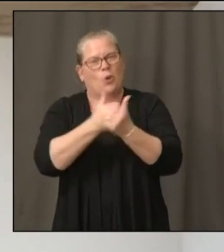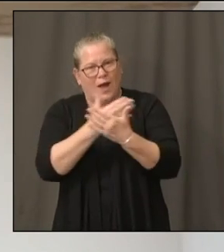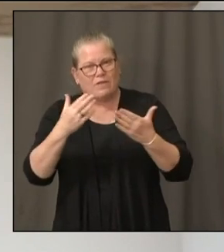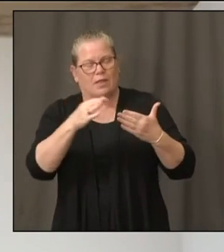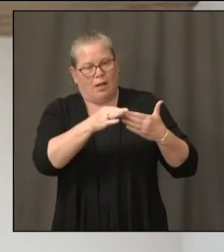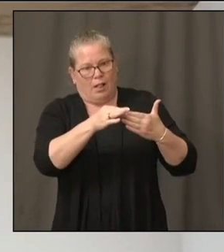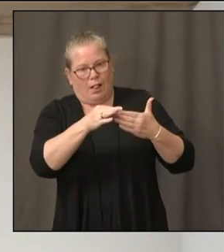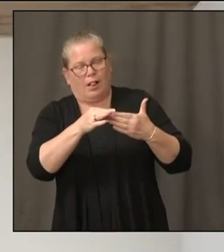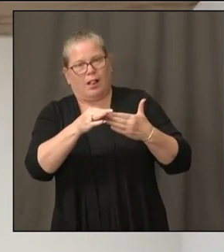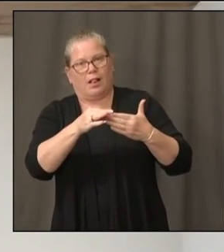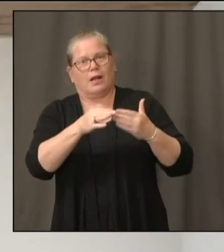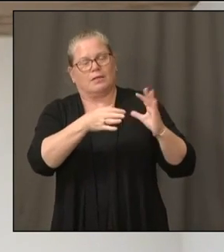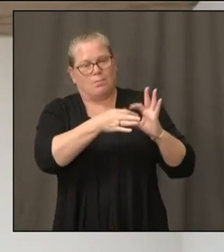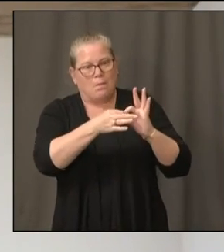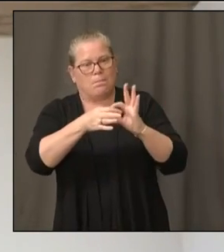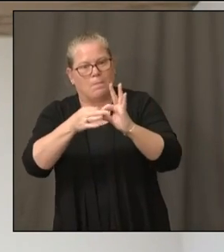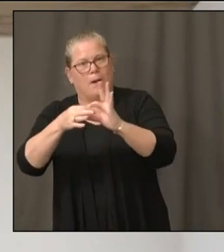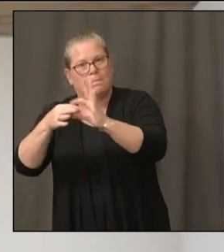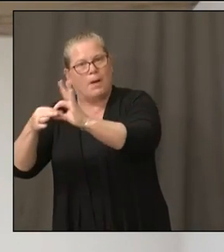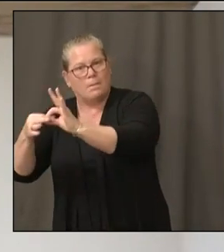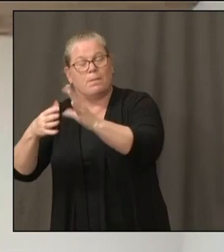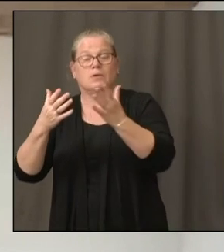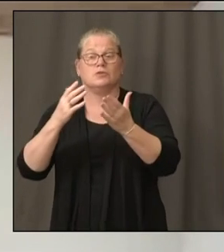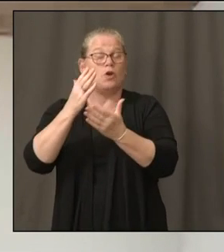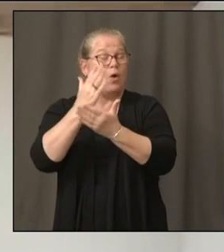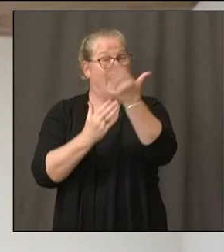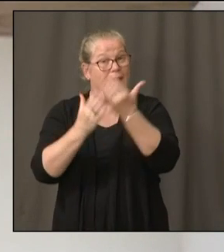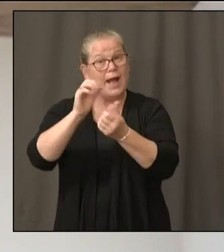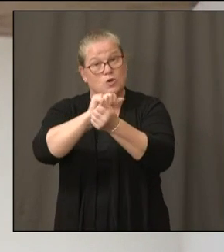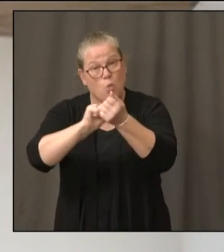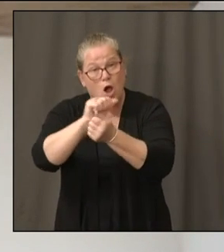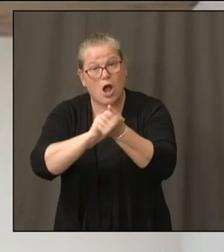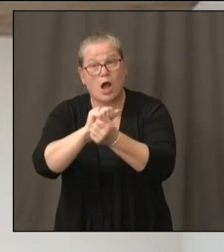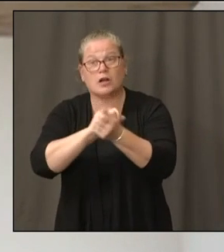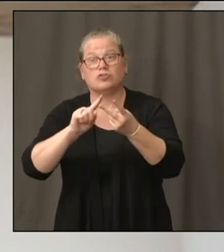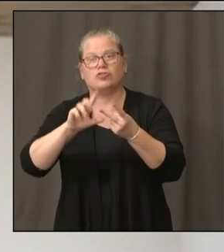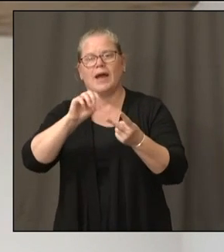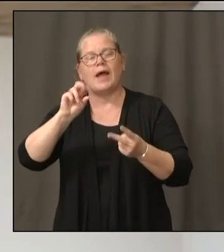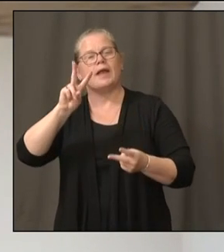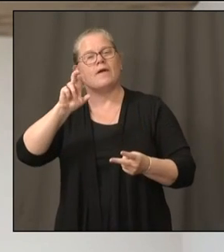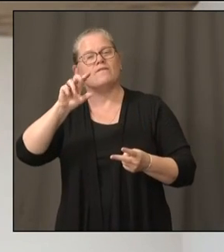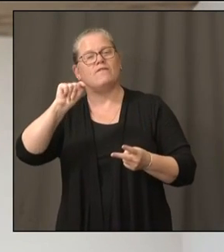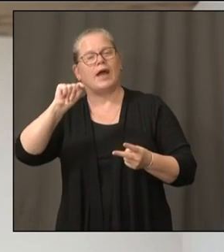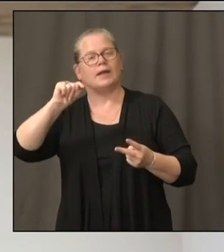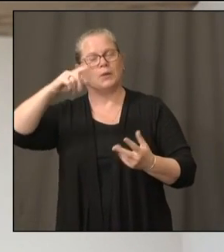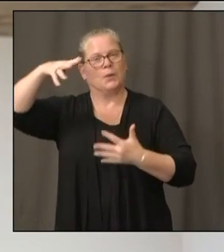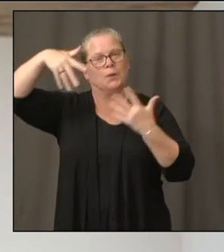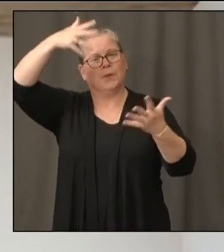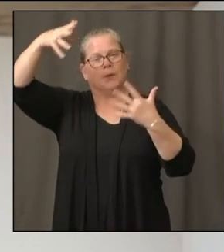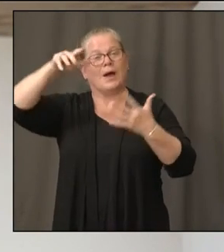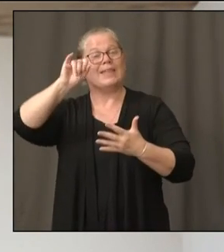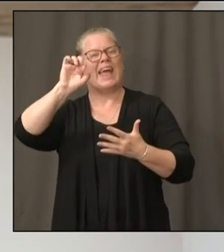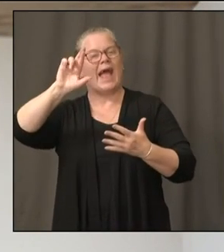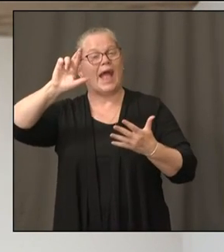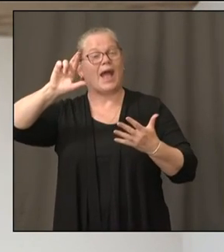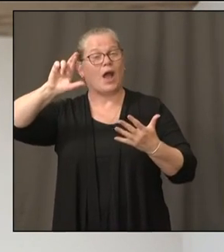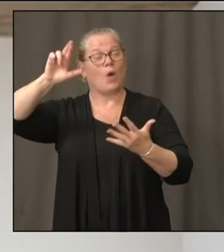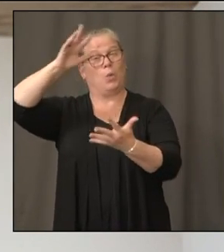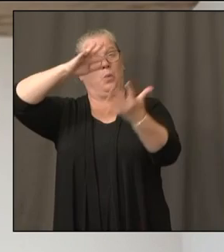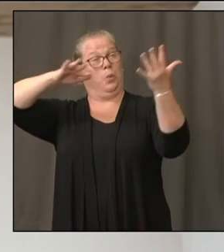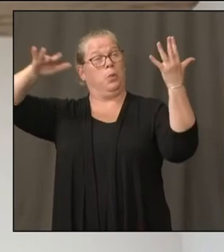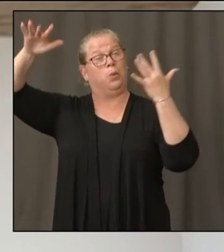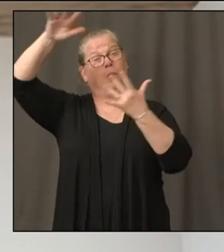And ventilation will be really important as well. And so that can vary from school to school. But clearly,